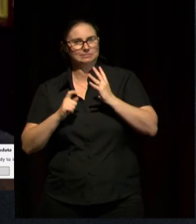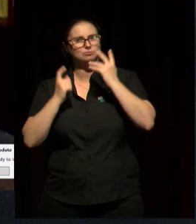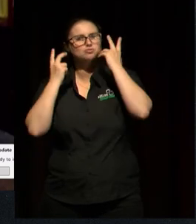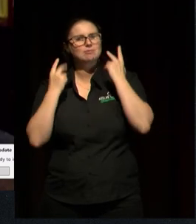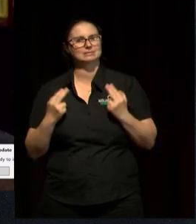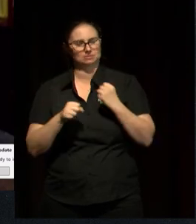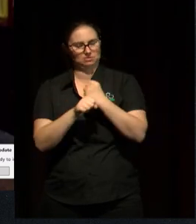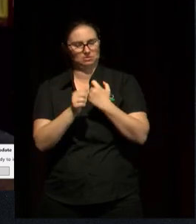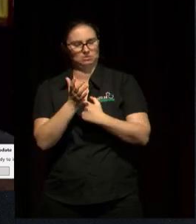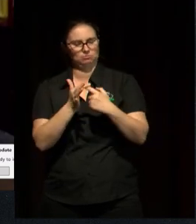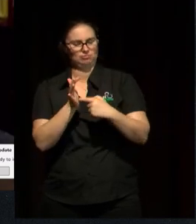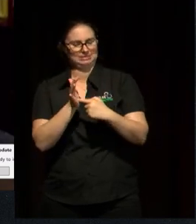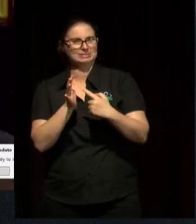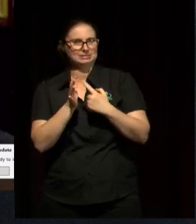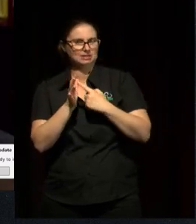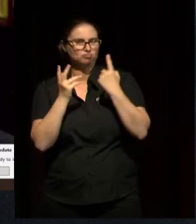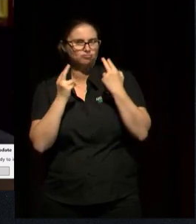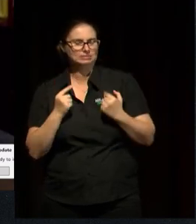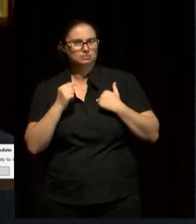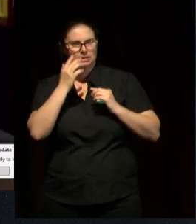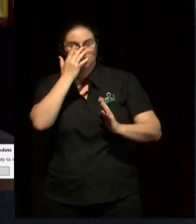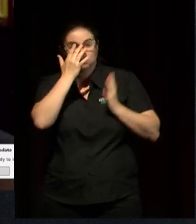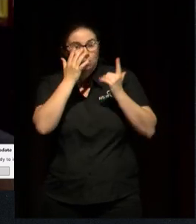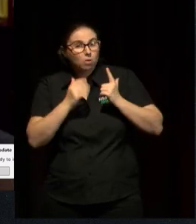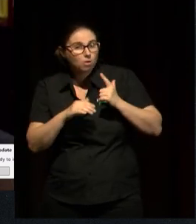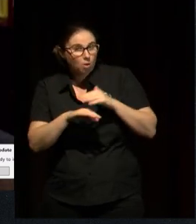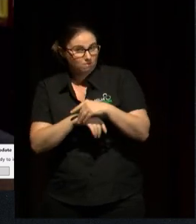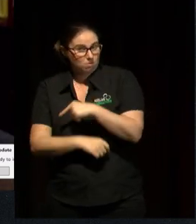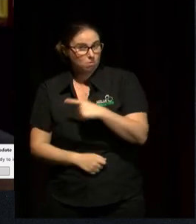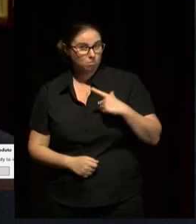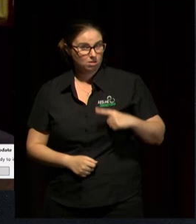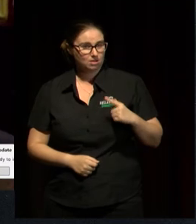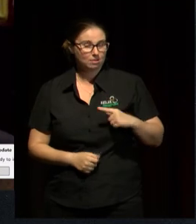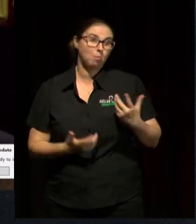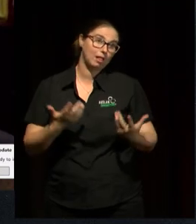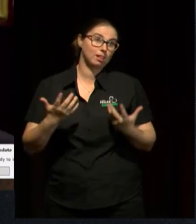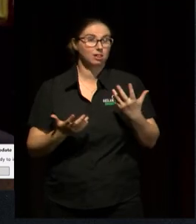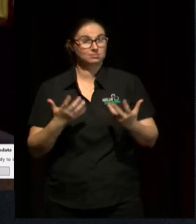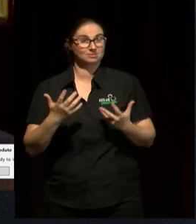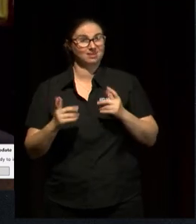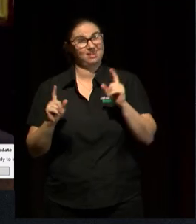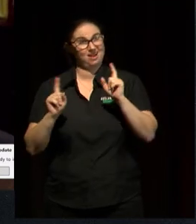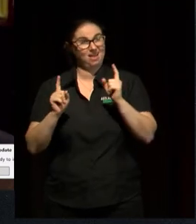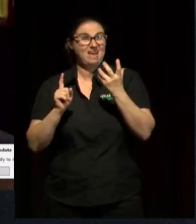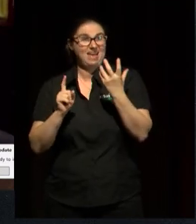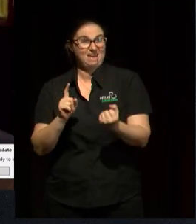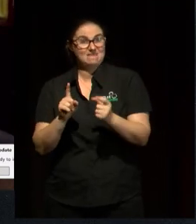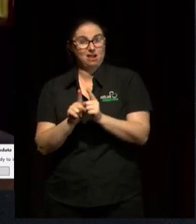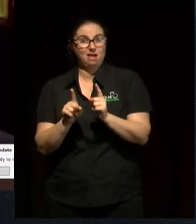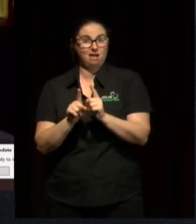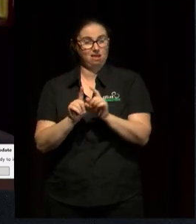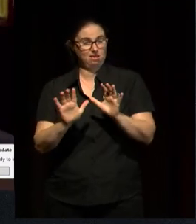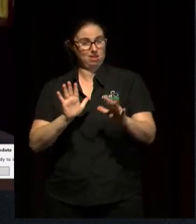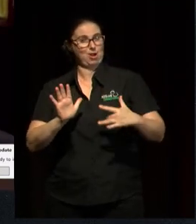I think that she's one of those people who now has almost like a mini archive of life narrative texts